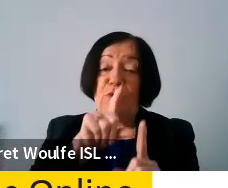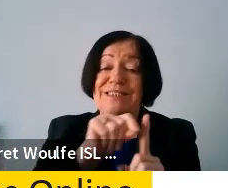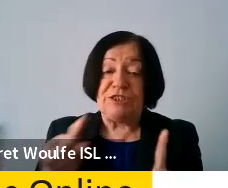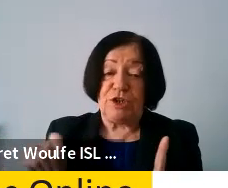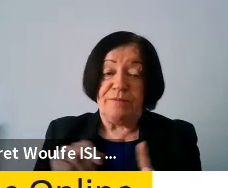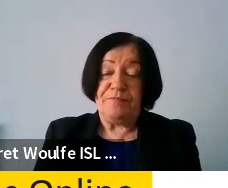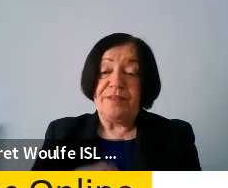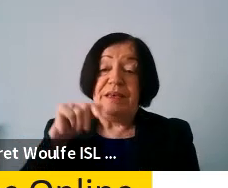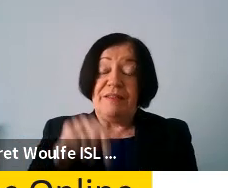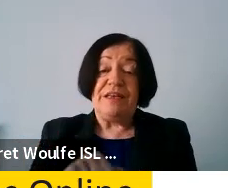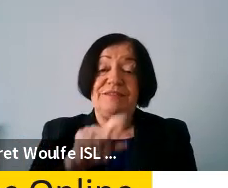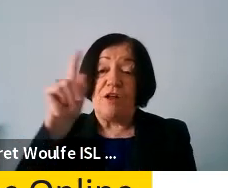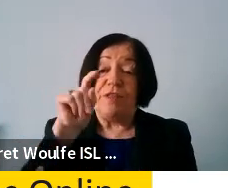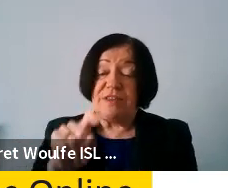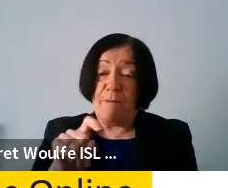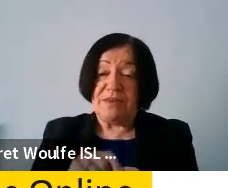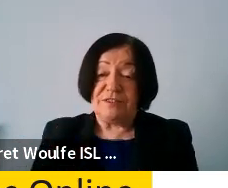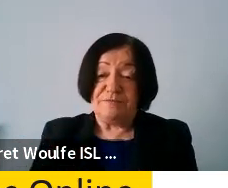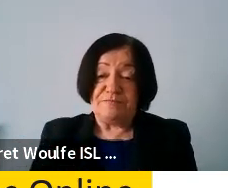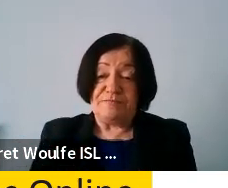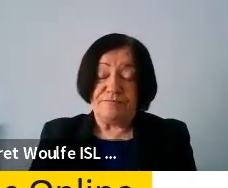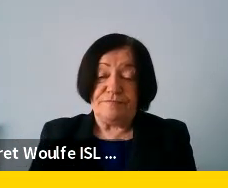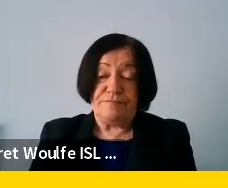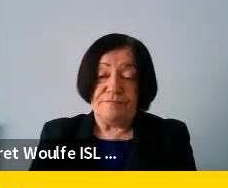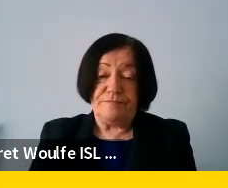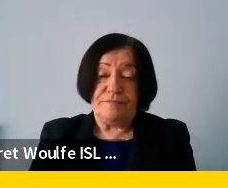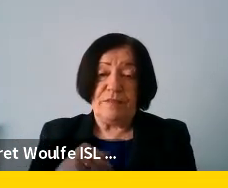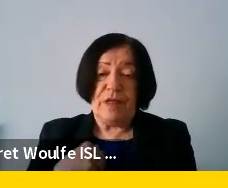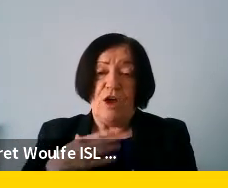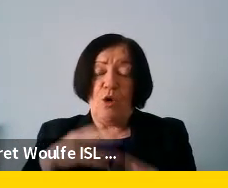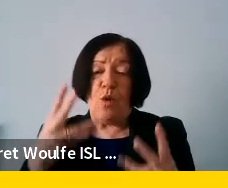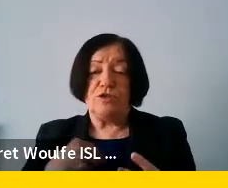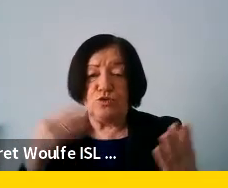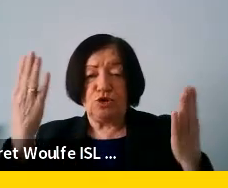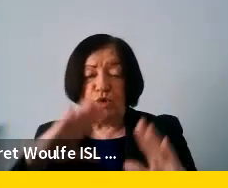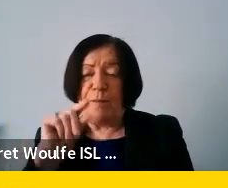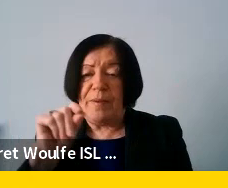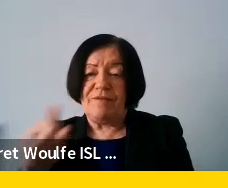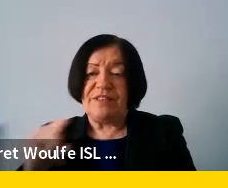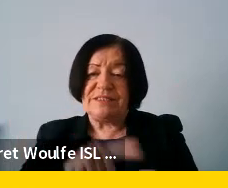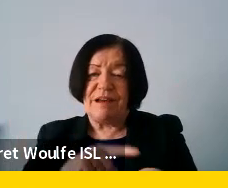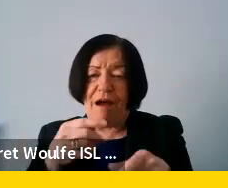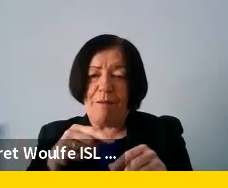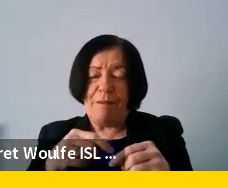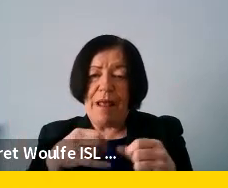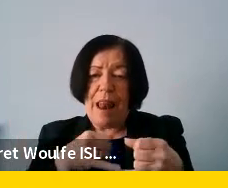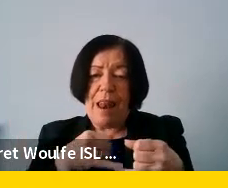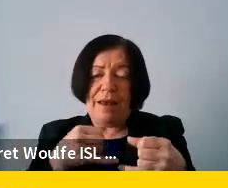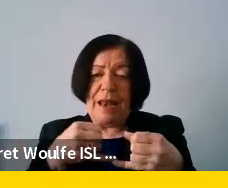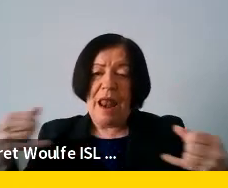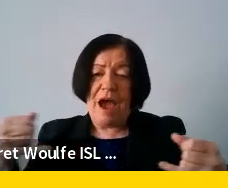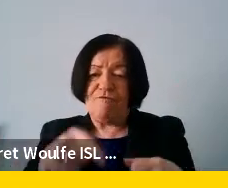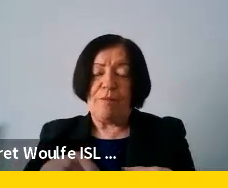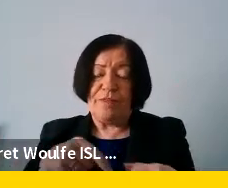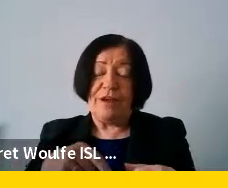so these are the topics and um i just wanted to show you a bit of the timeline that we had through the convention